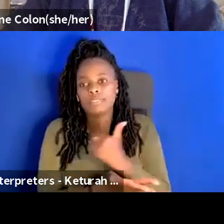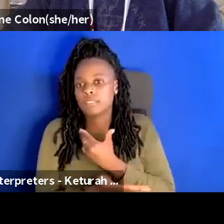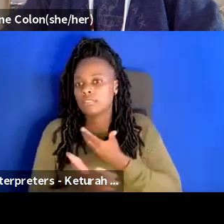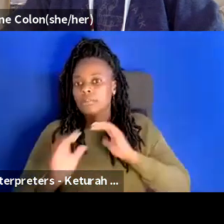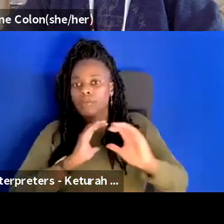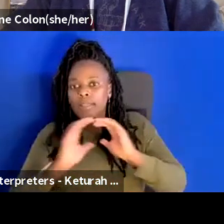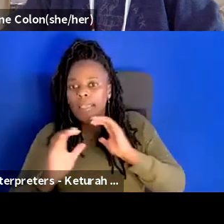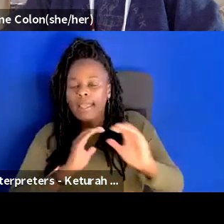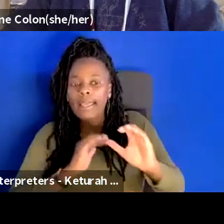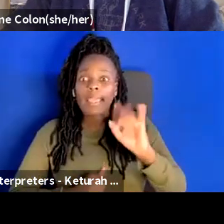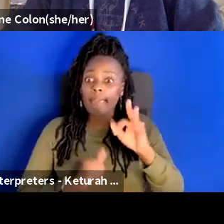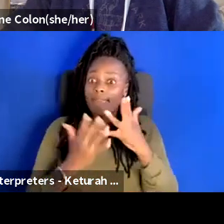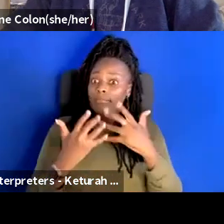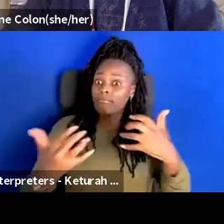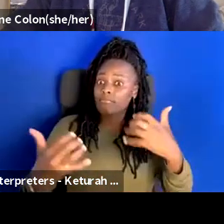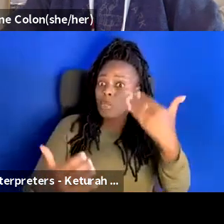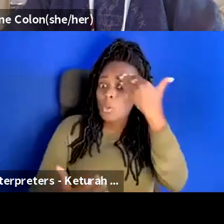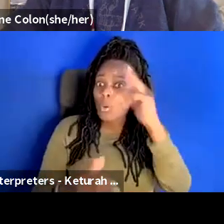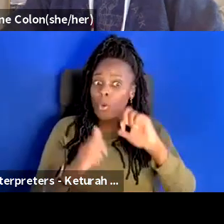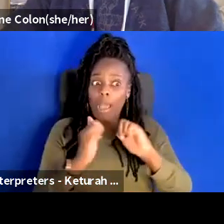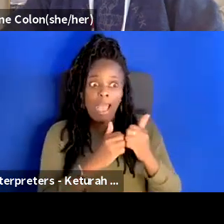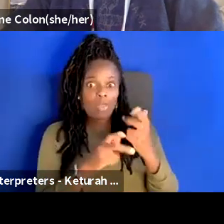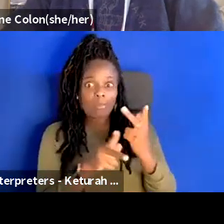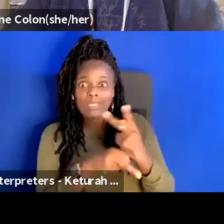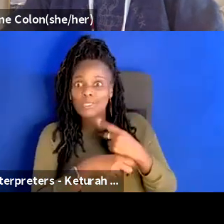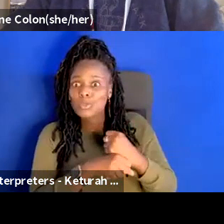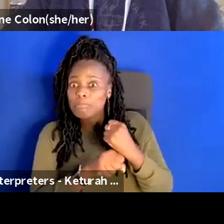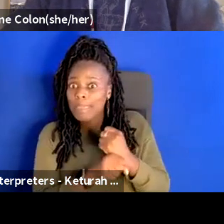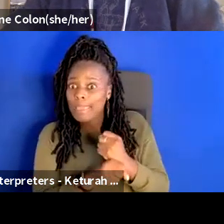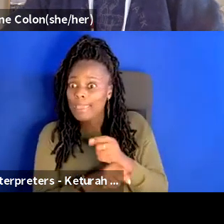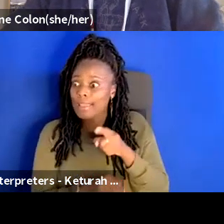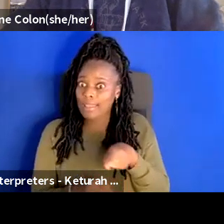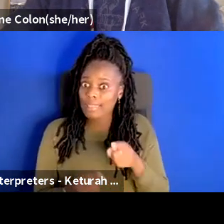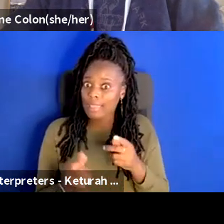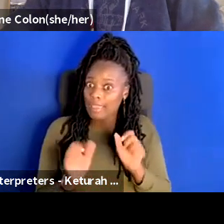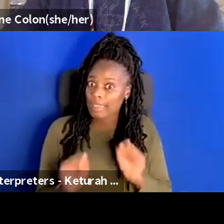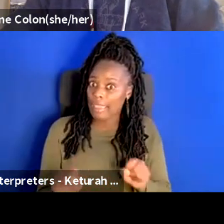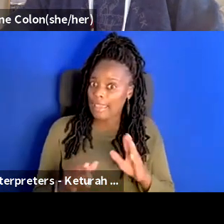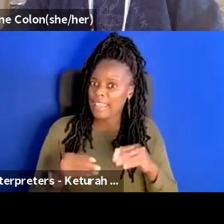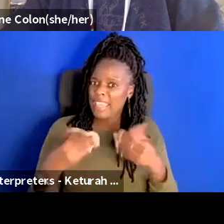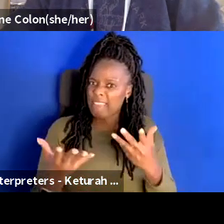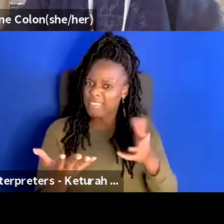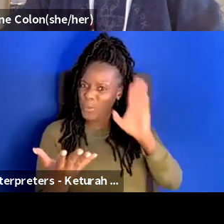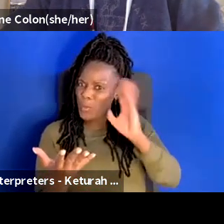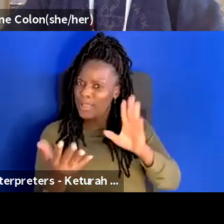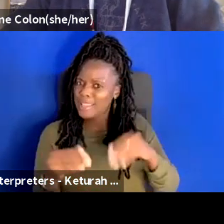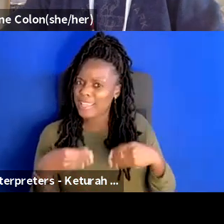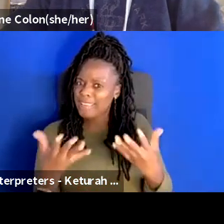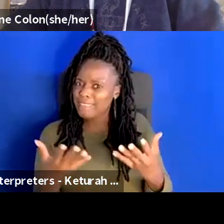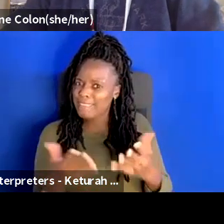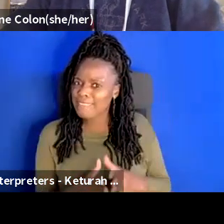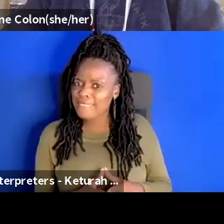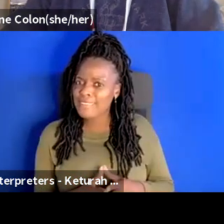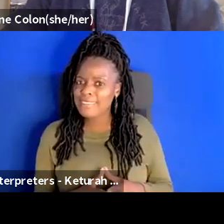putting up this show and they have they have to give i think that they will um and i'm yeah